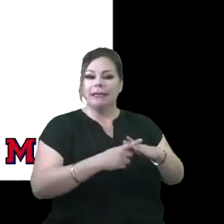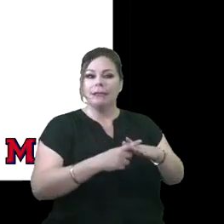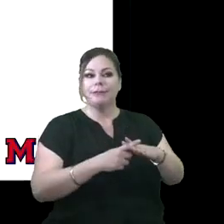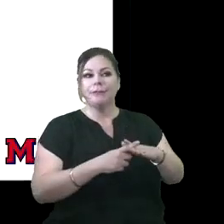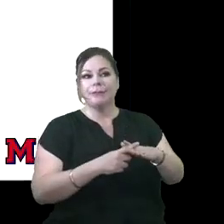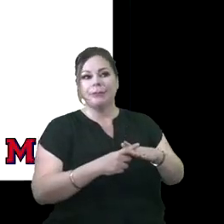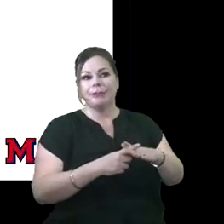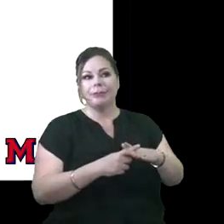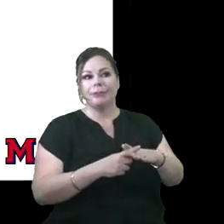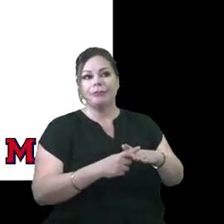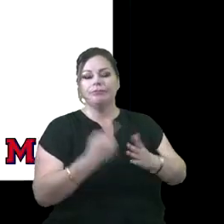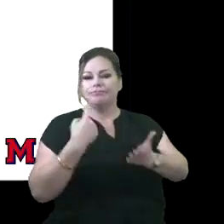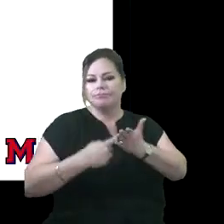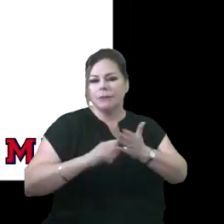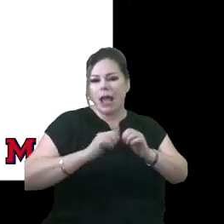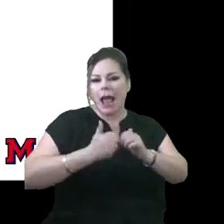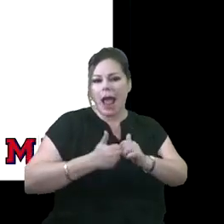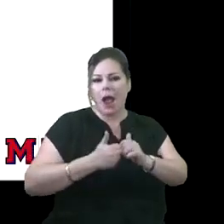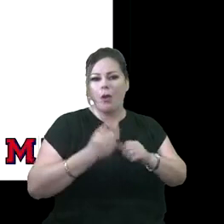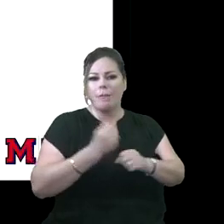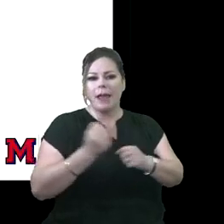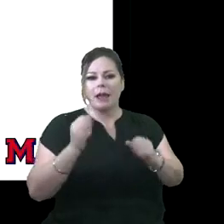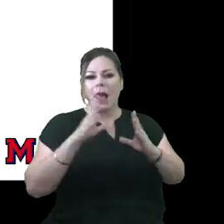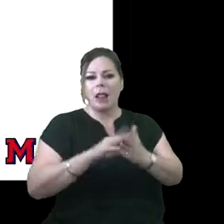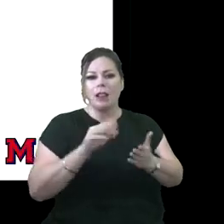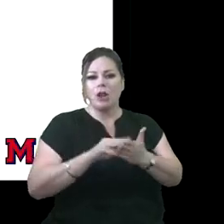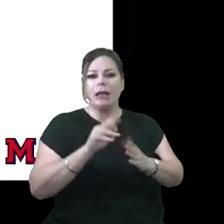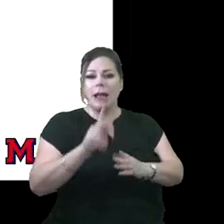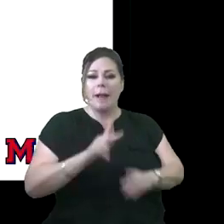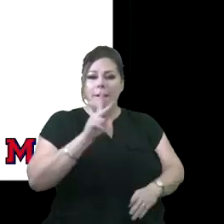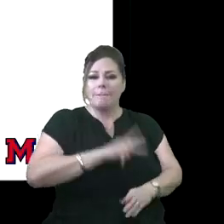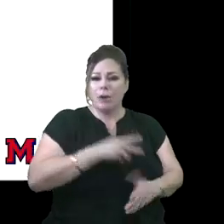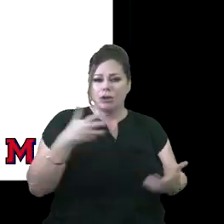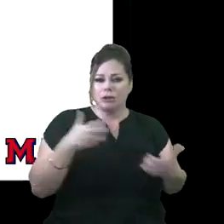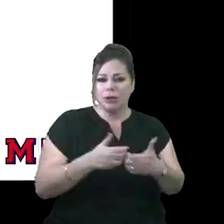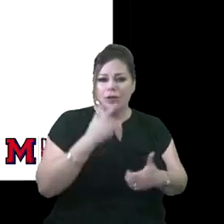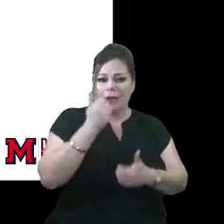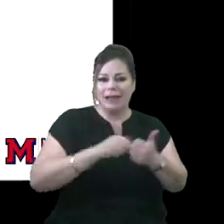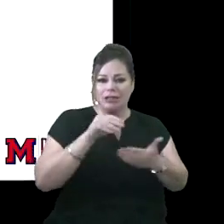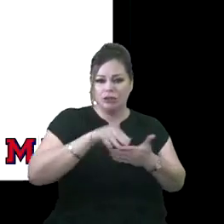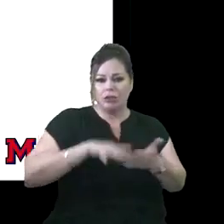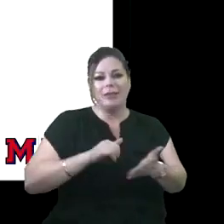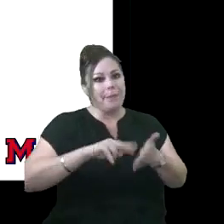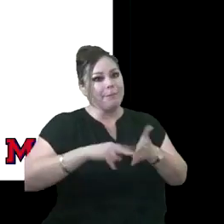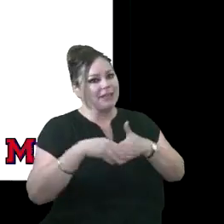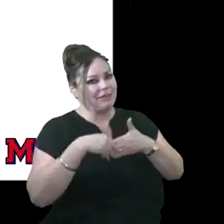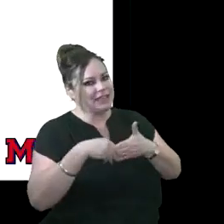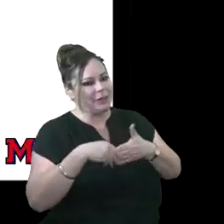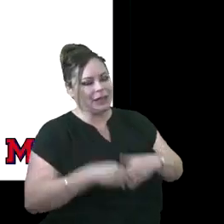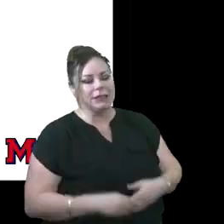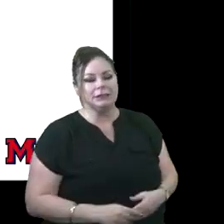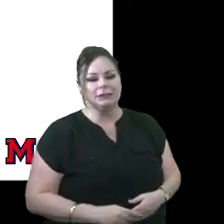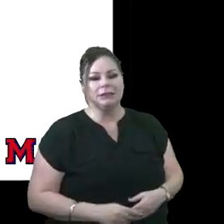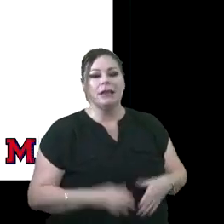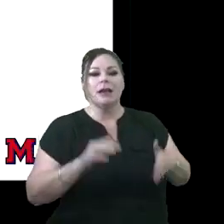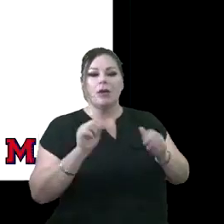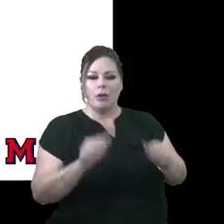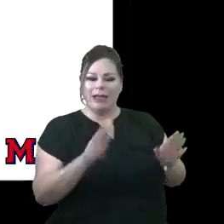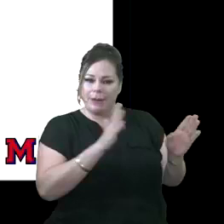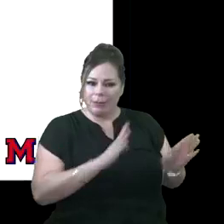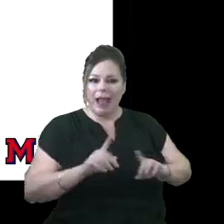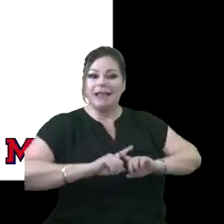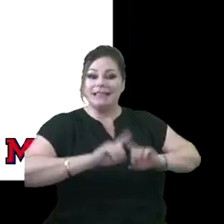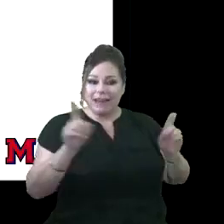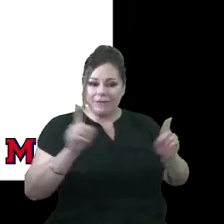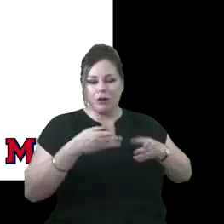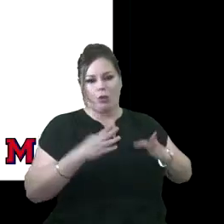really look at how we're going to personalize learning for each scholar. So again, this is another flexibility that would allow us to plan in a